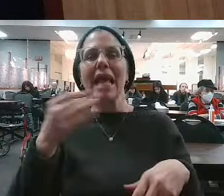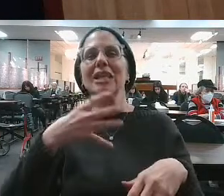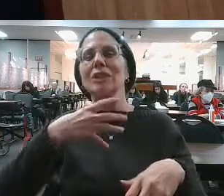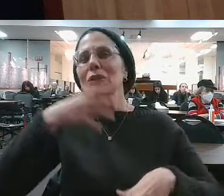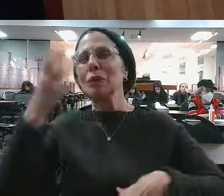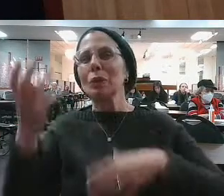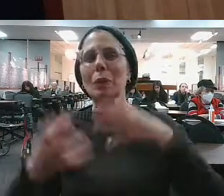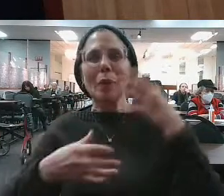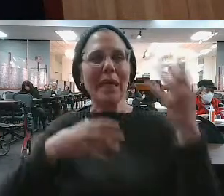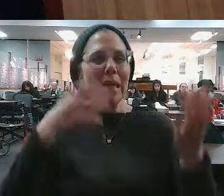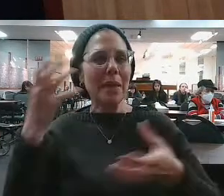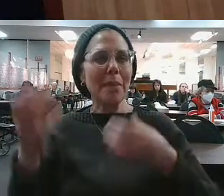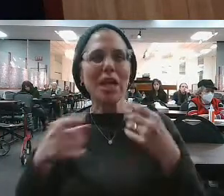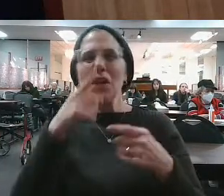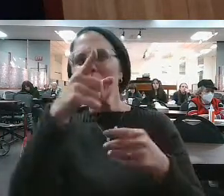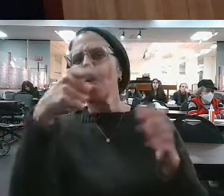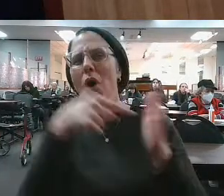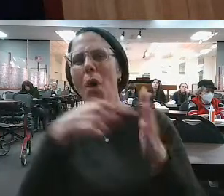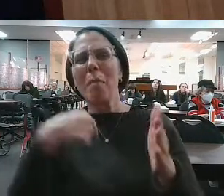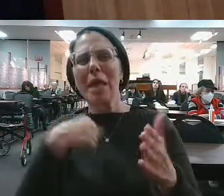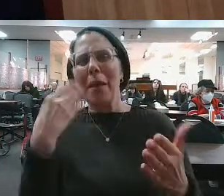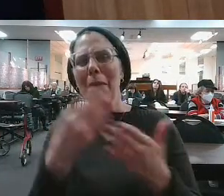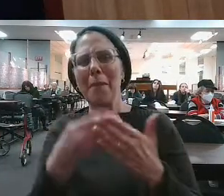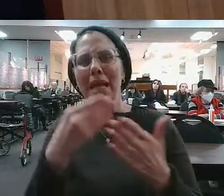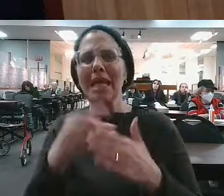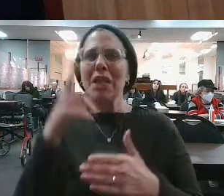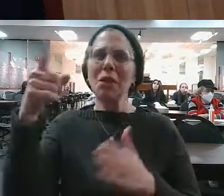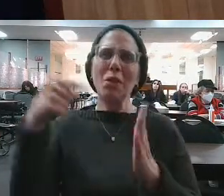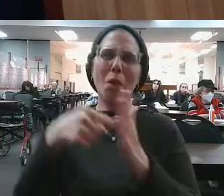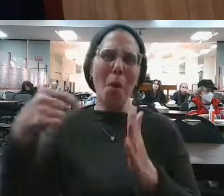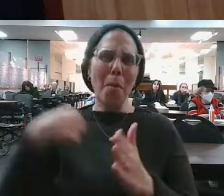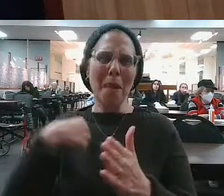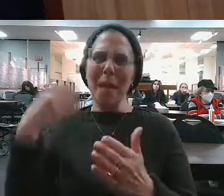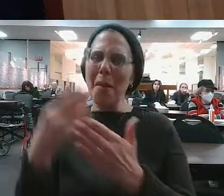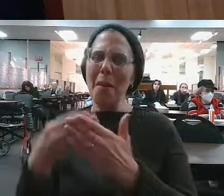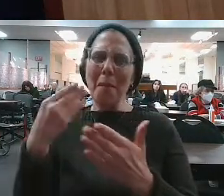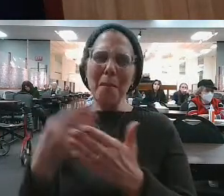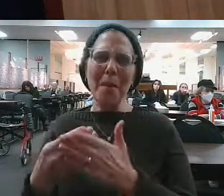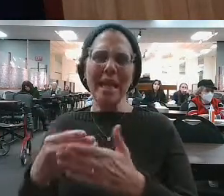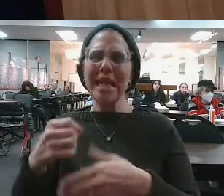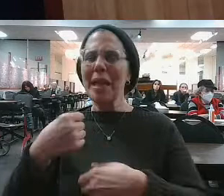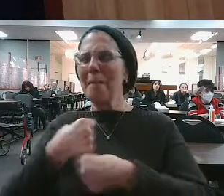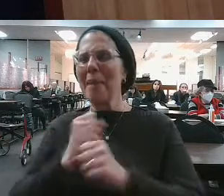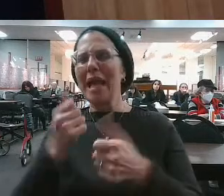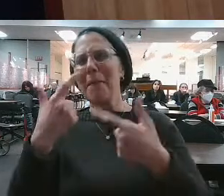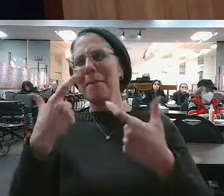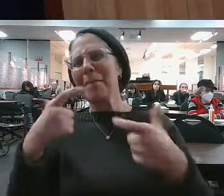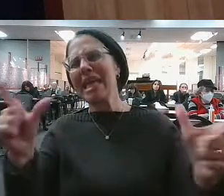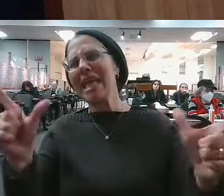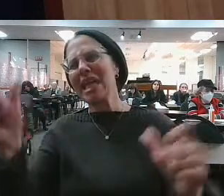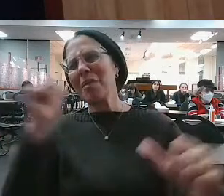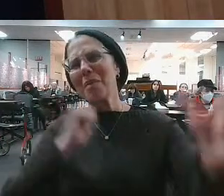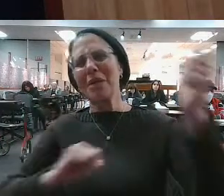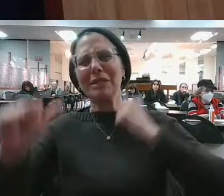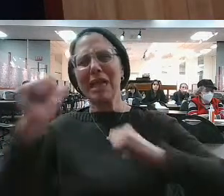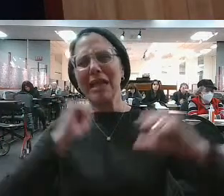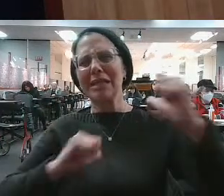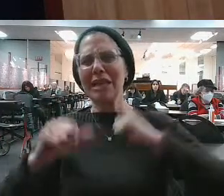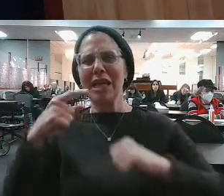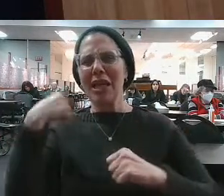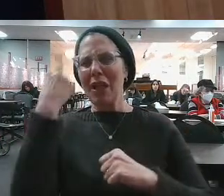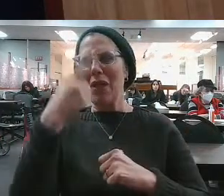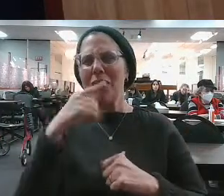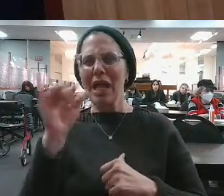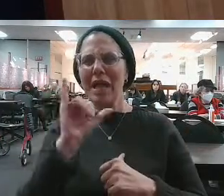really puts on an excellent show as being as a totally insane, mentally incompetent individual.